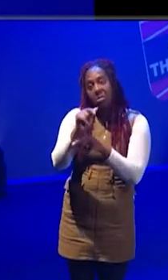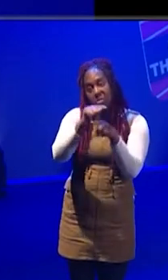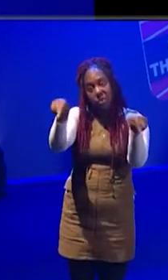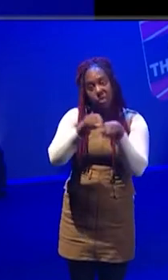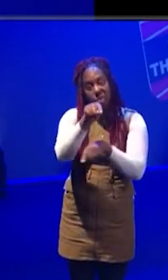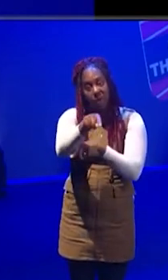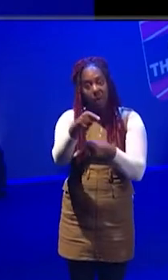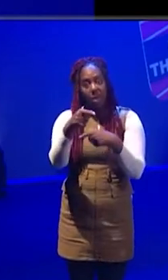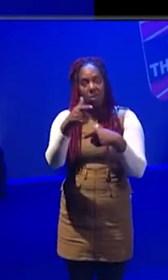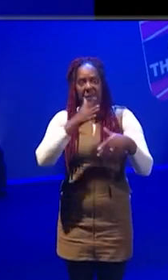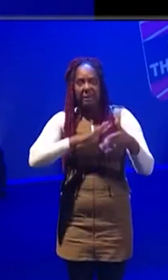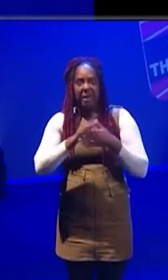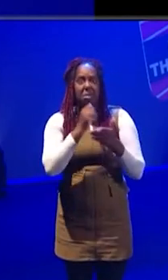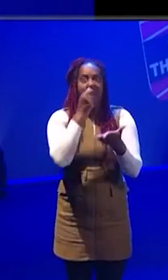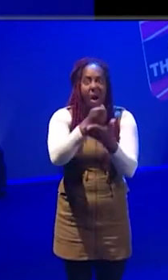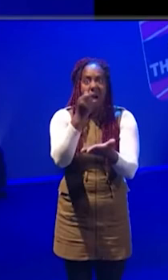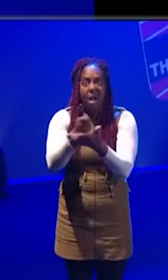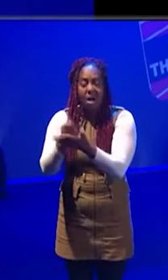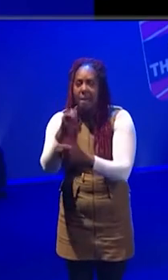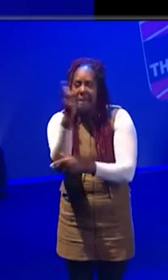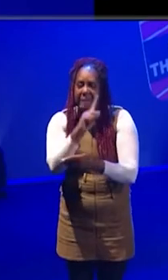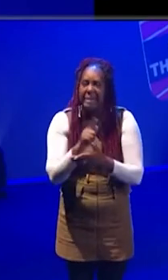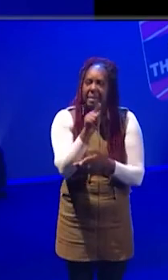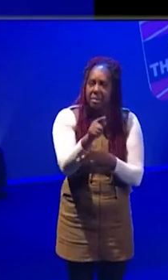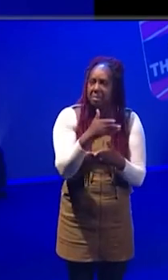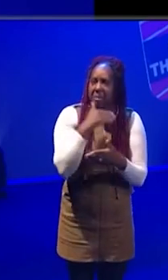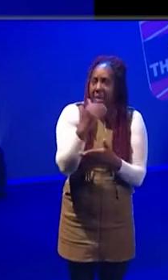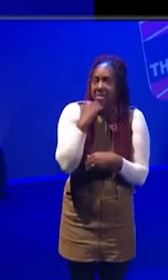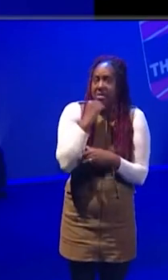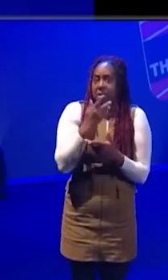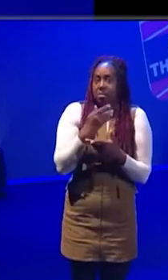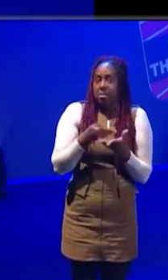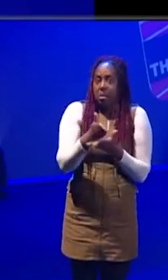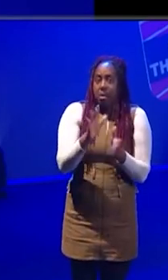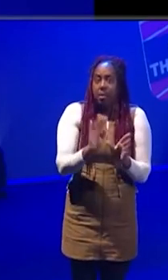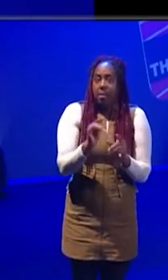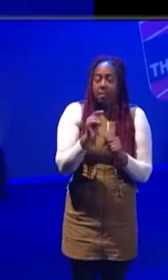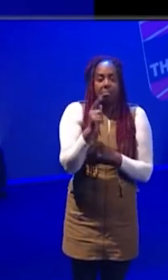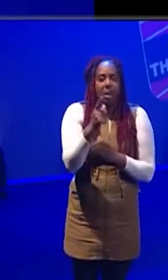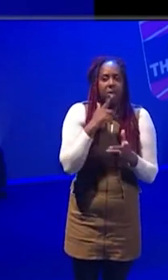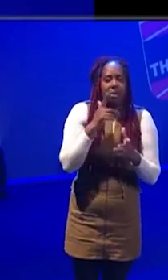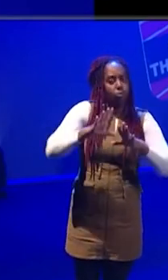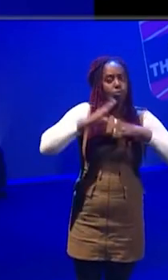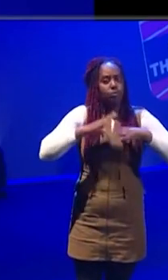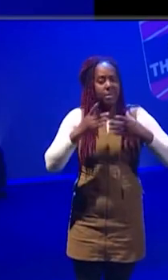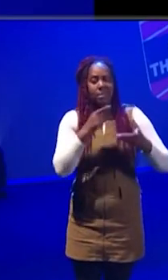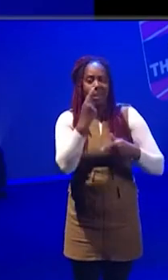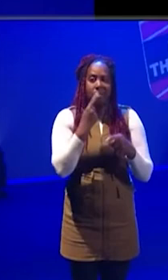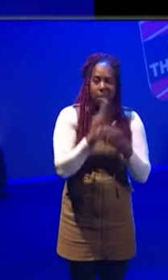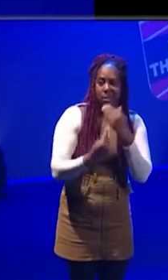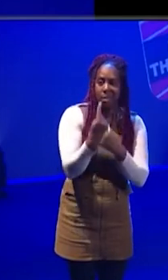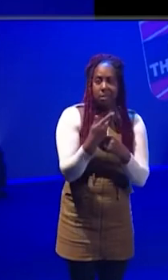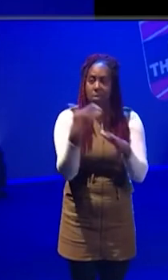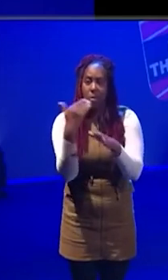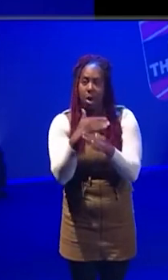money to be able to hire people, pay for people when they don't have something going on. So, it's all freelance. But usually, that